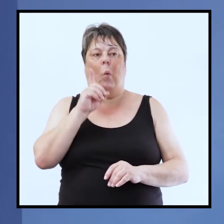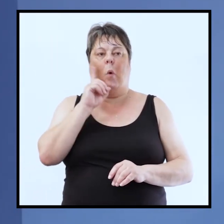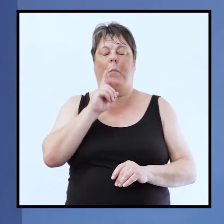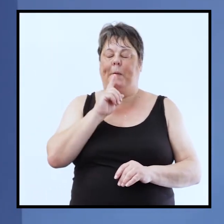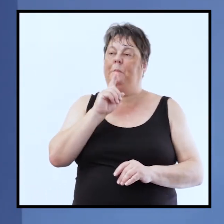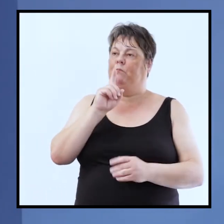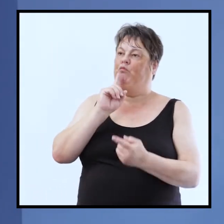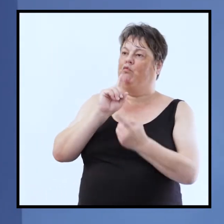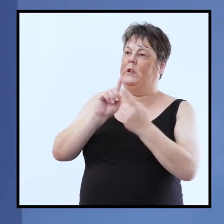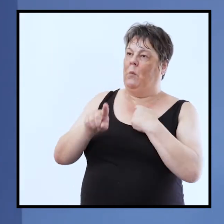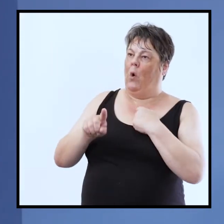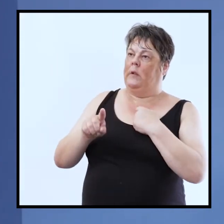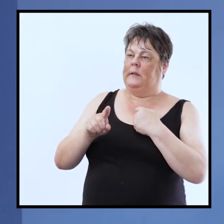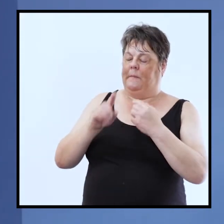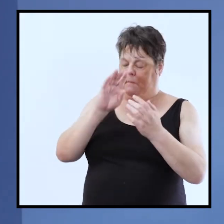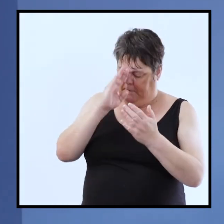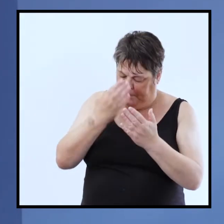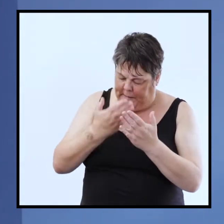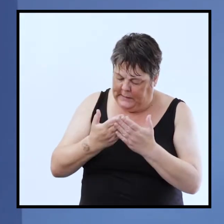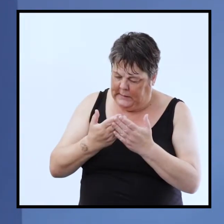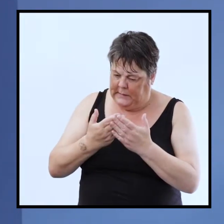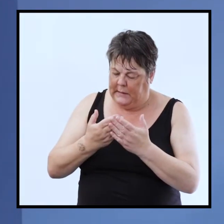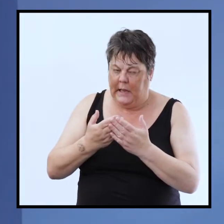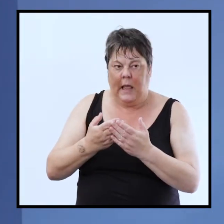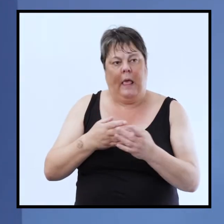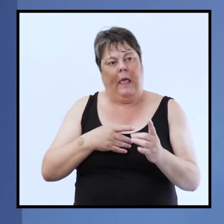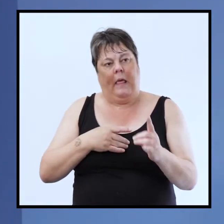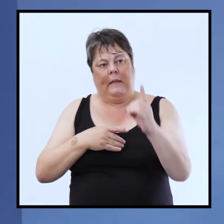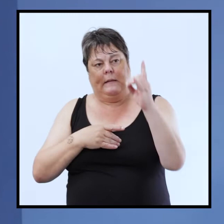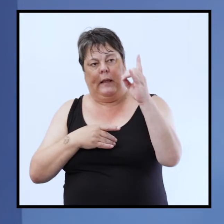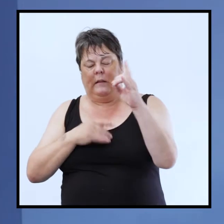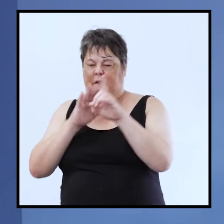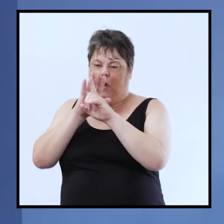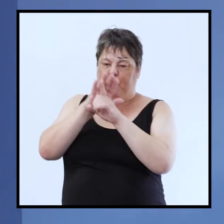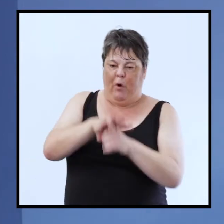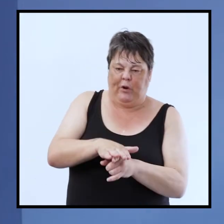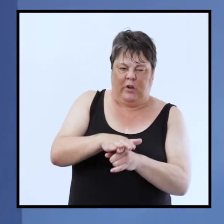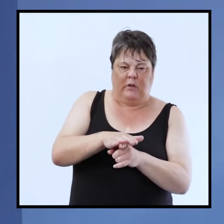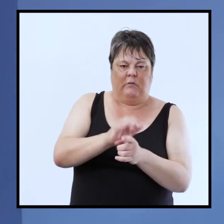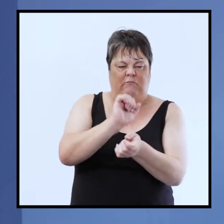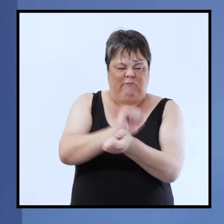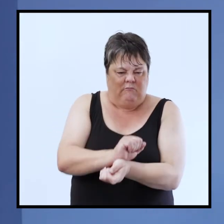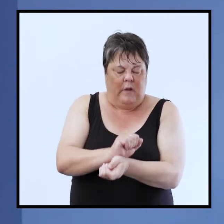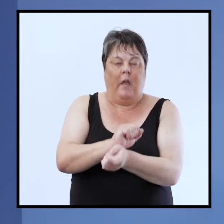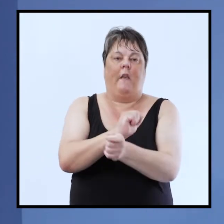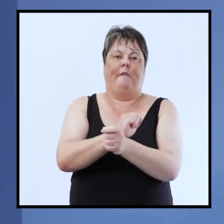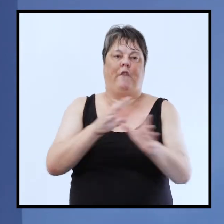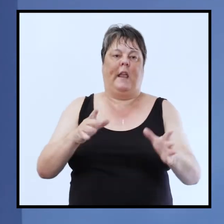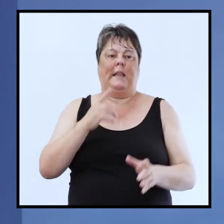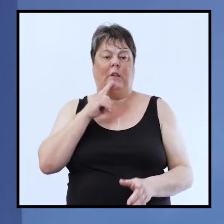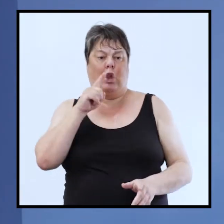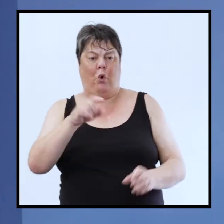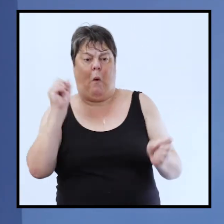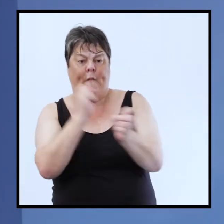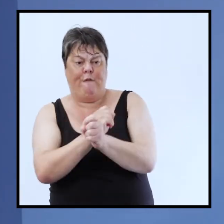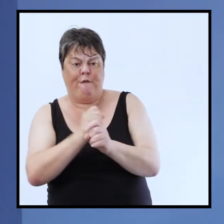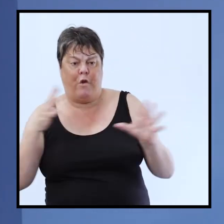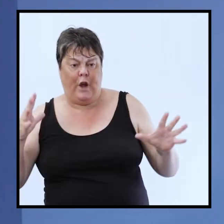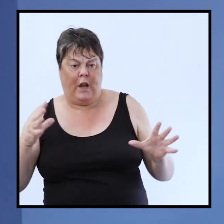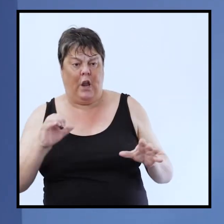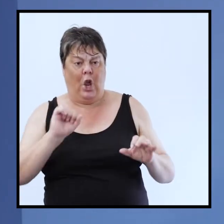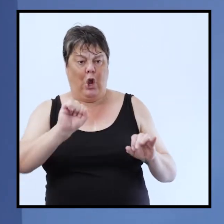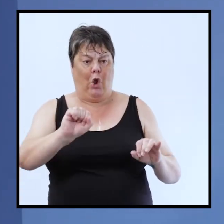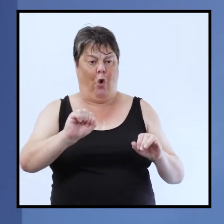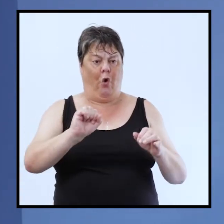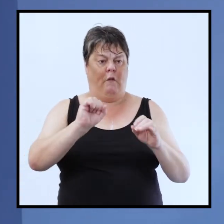say uh courage he releases her from the oppression of enemy with a word he speaks to her you are set free from your